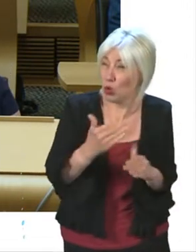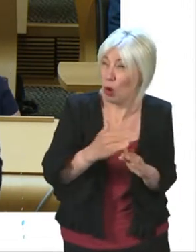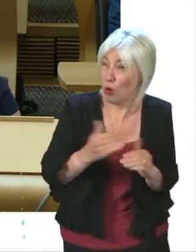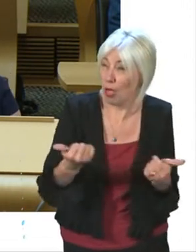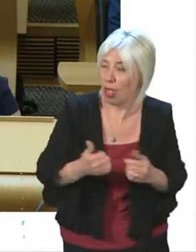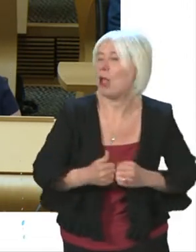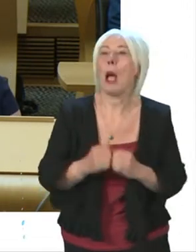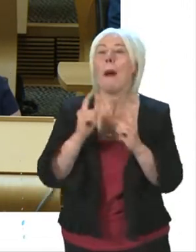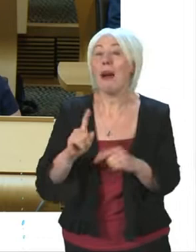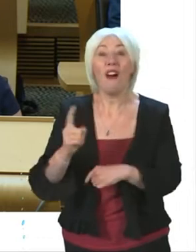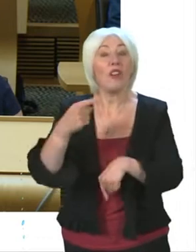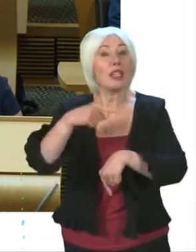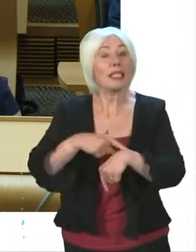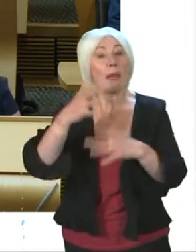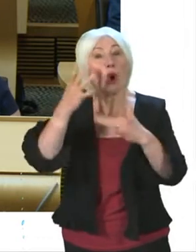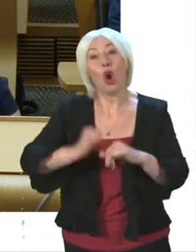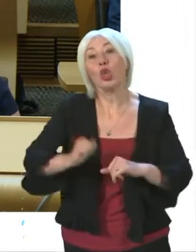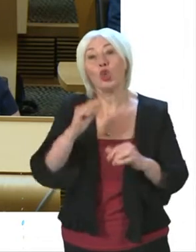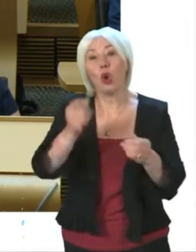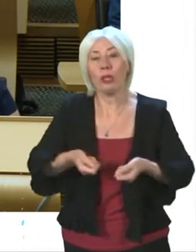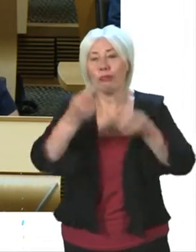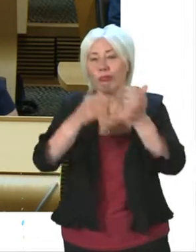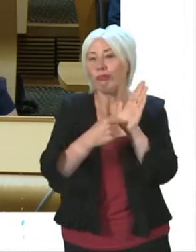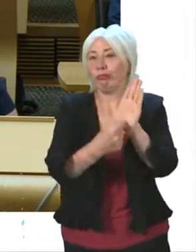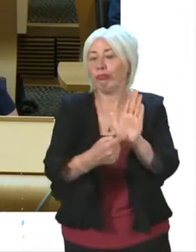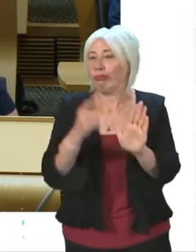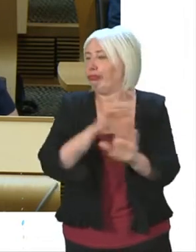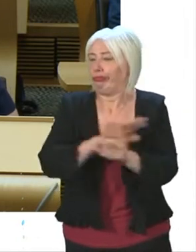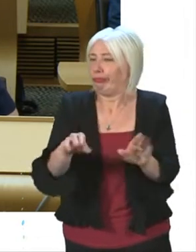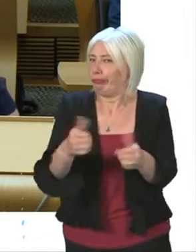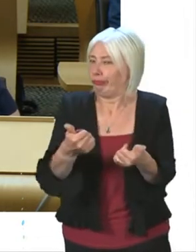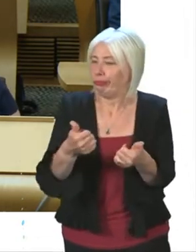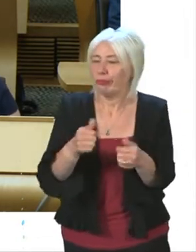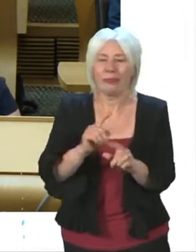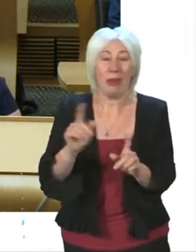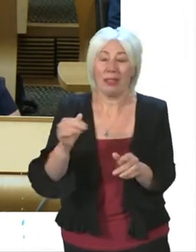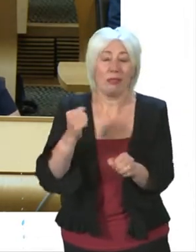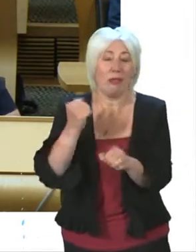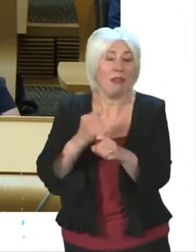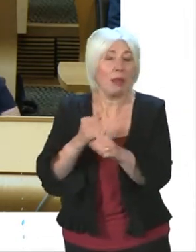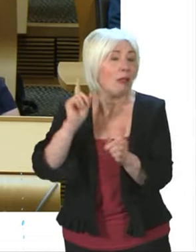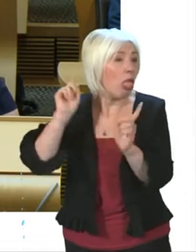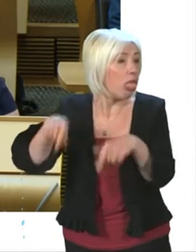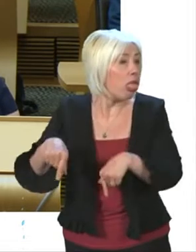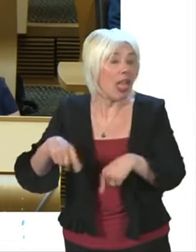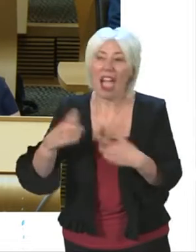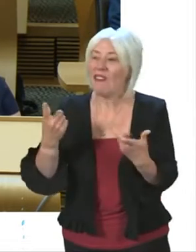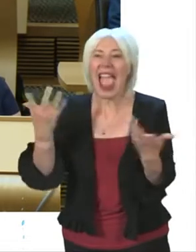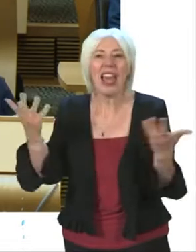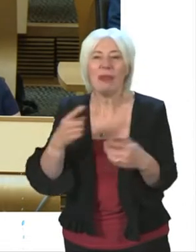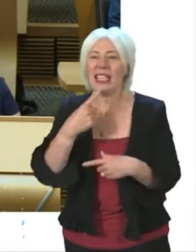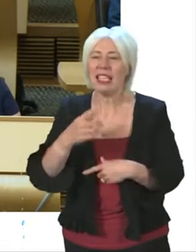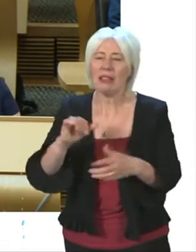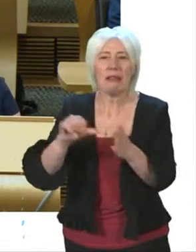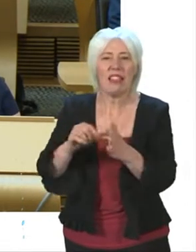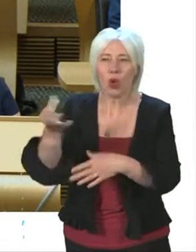that Audit Scotland have highlighted this government's incompetence. As is typical with this SAP government, there's a culture of contempt for anyone who dares ask a difficult